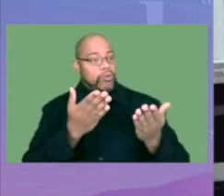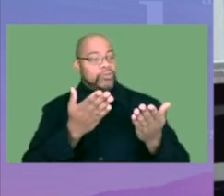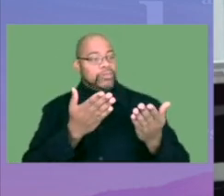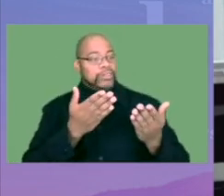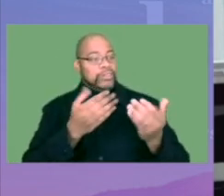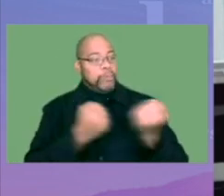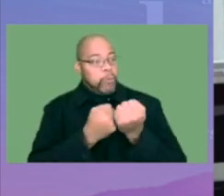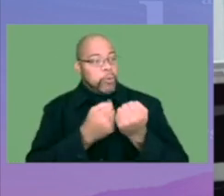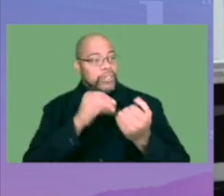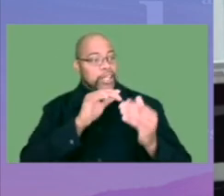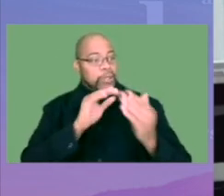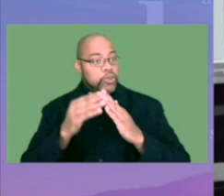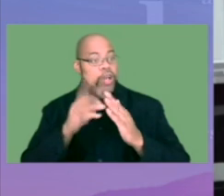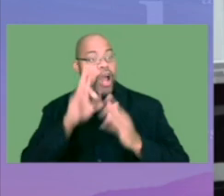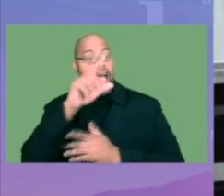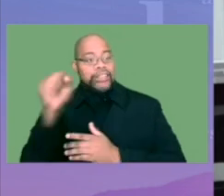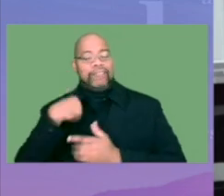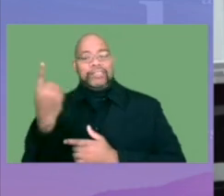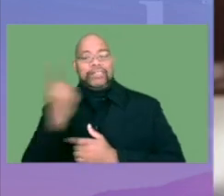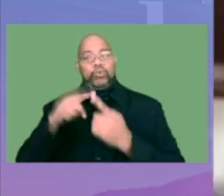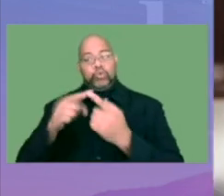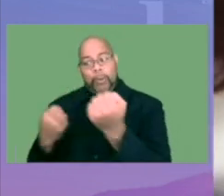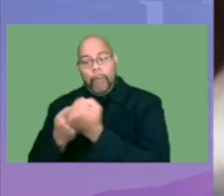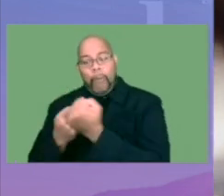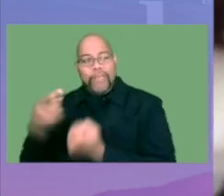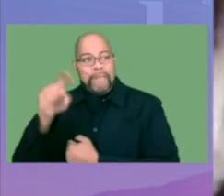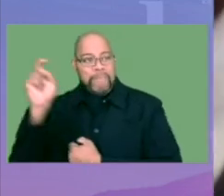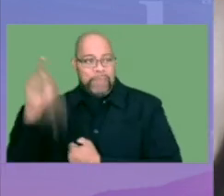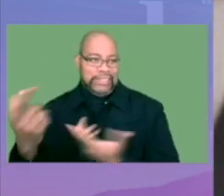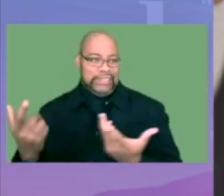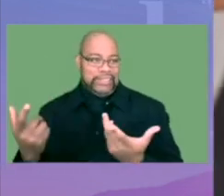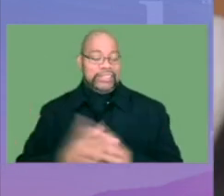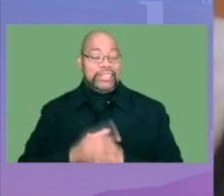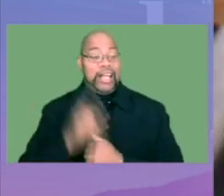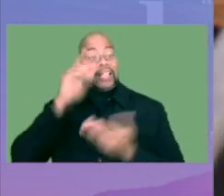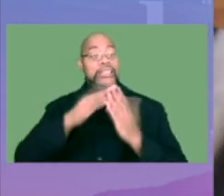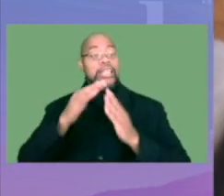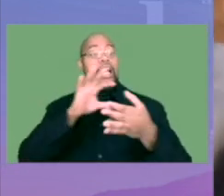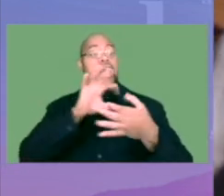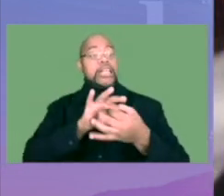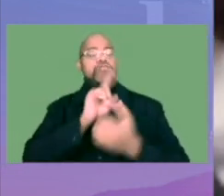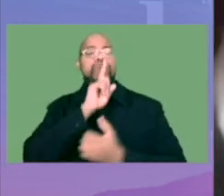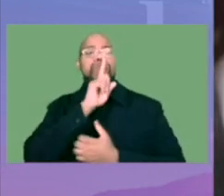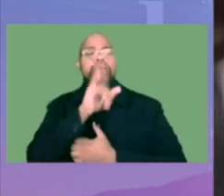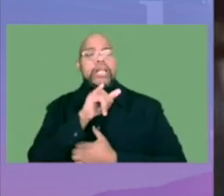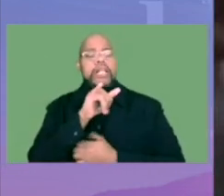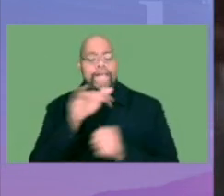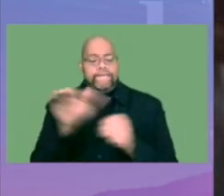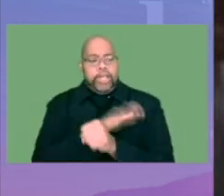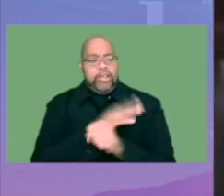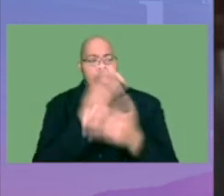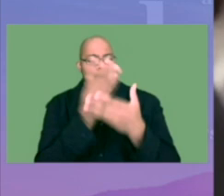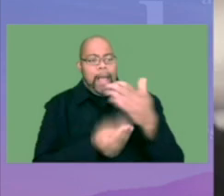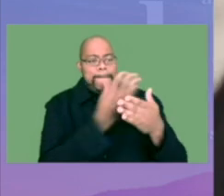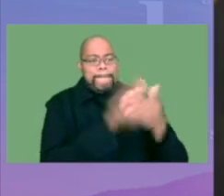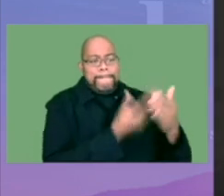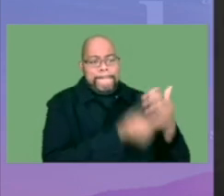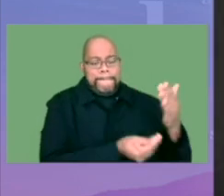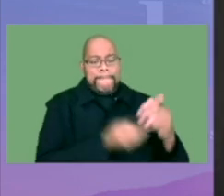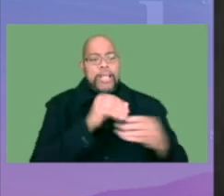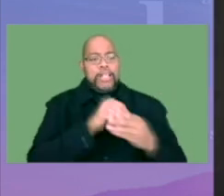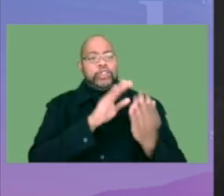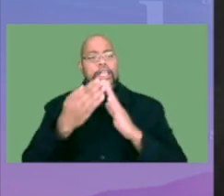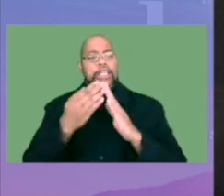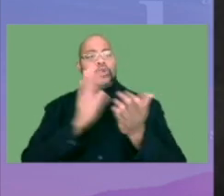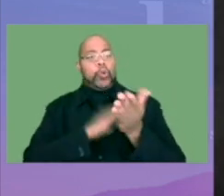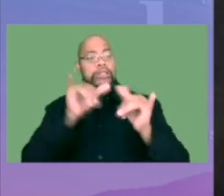in the community, unless there's something to support them. I think CityConnects really fills the gaps for an urban school